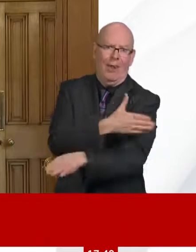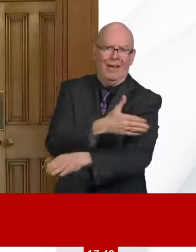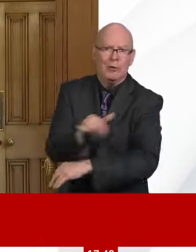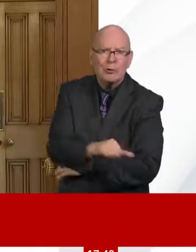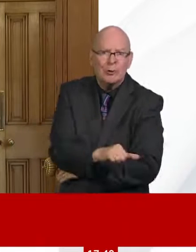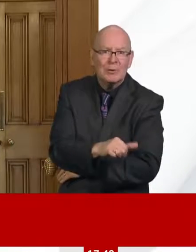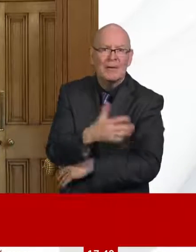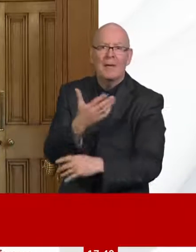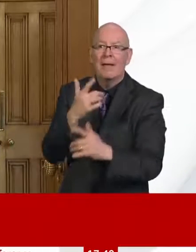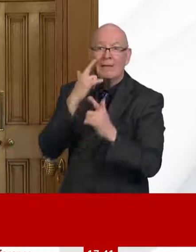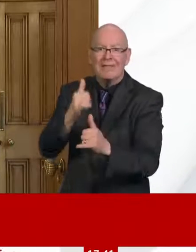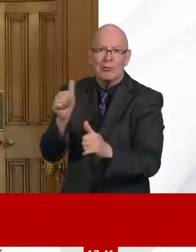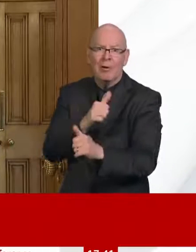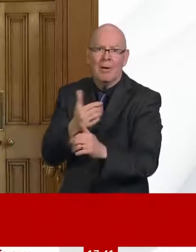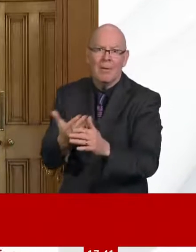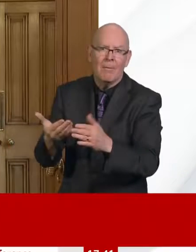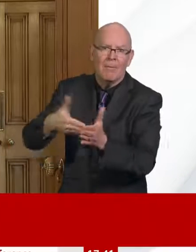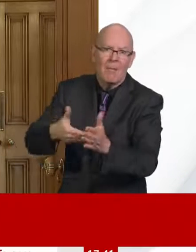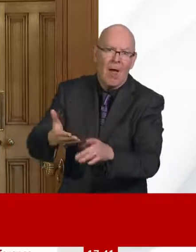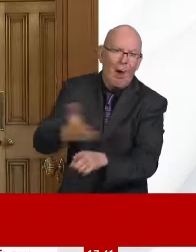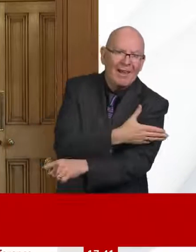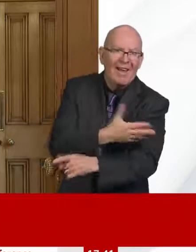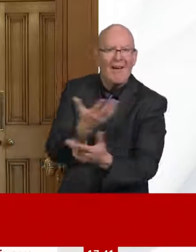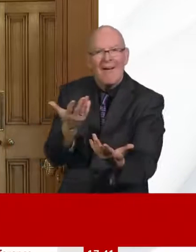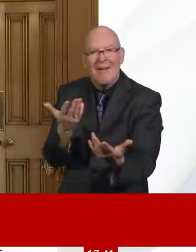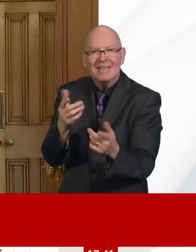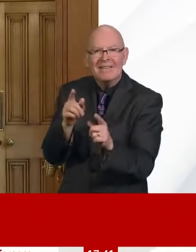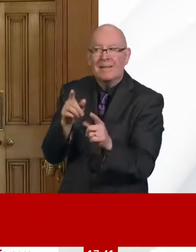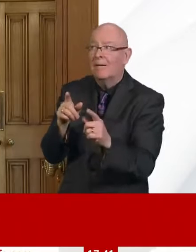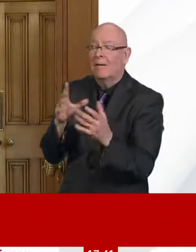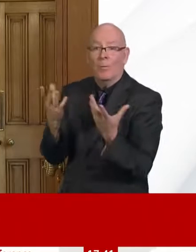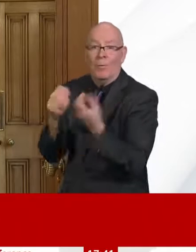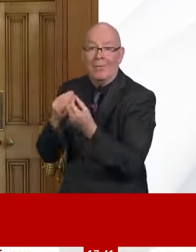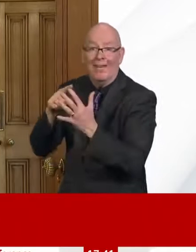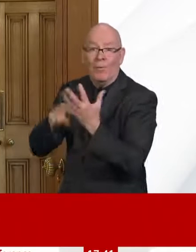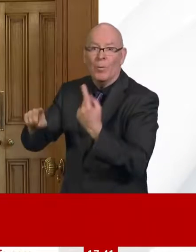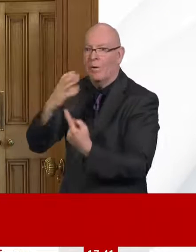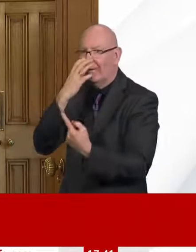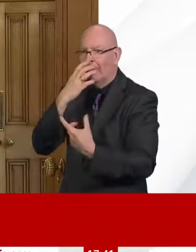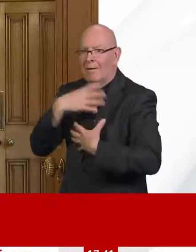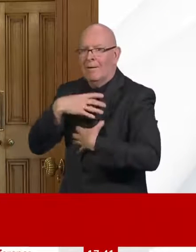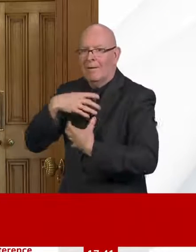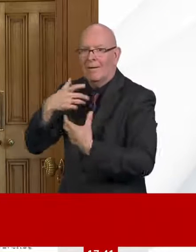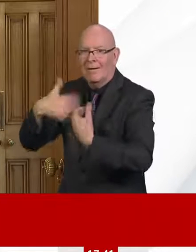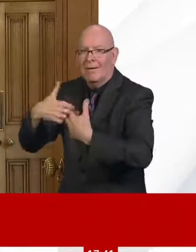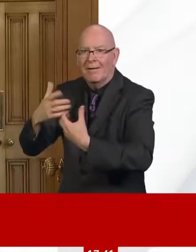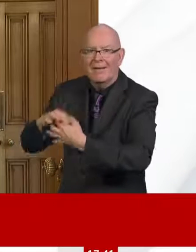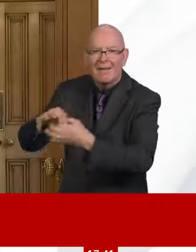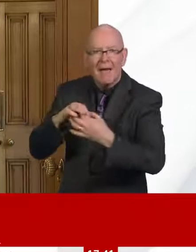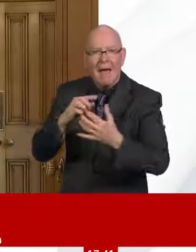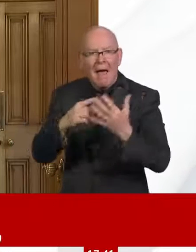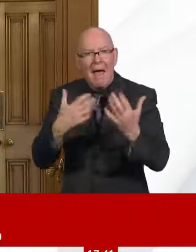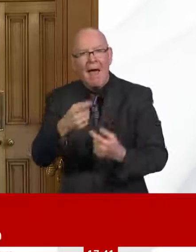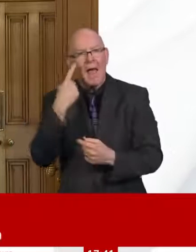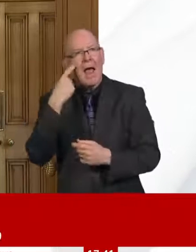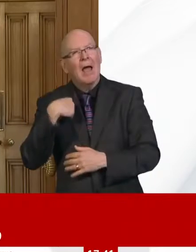is to make sure that we can mitigate as much of the impact that the health interventions are causing. I think